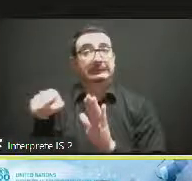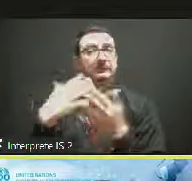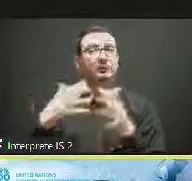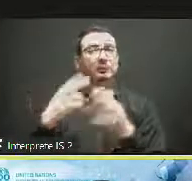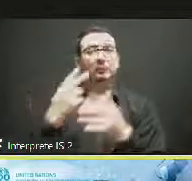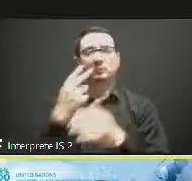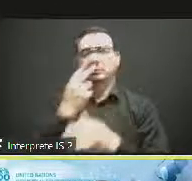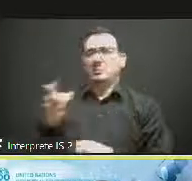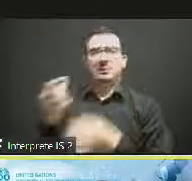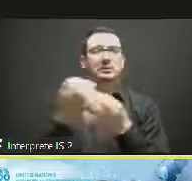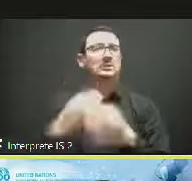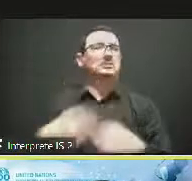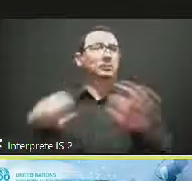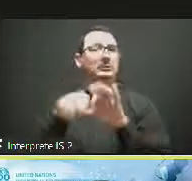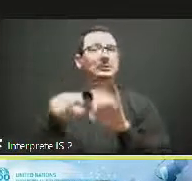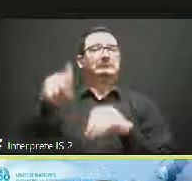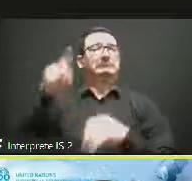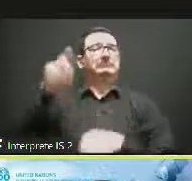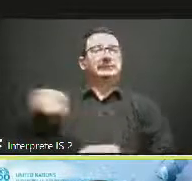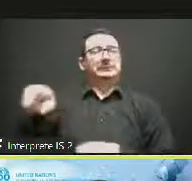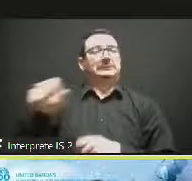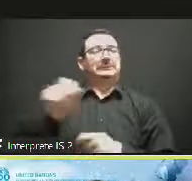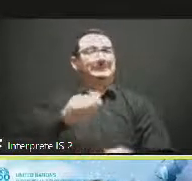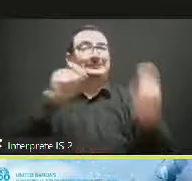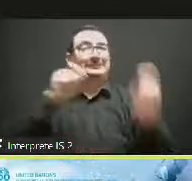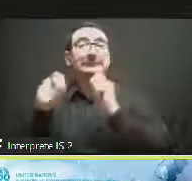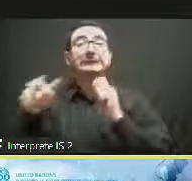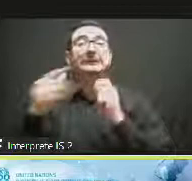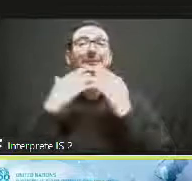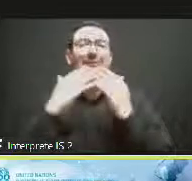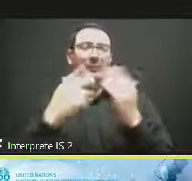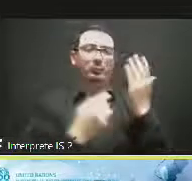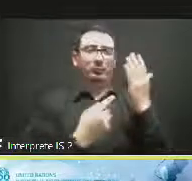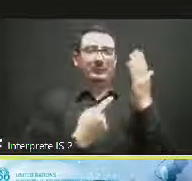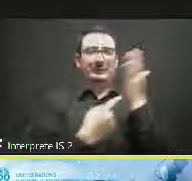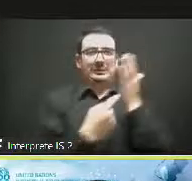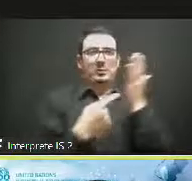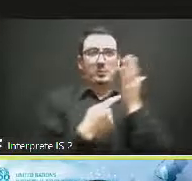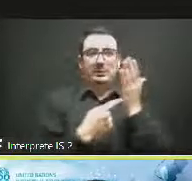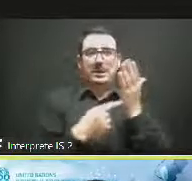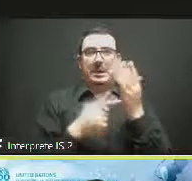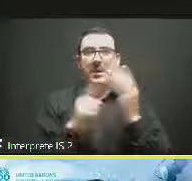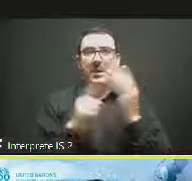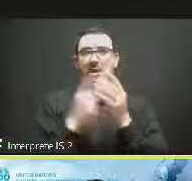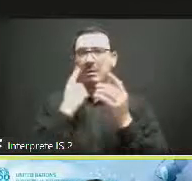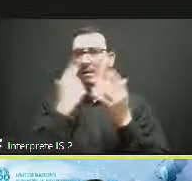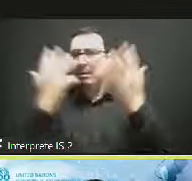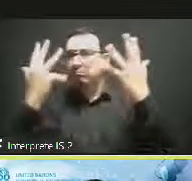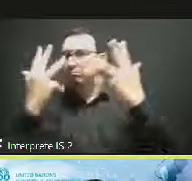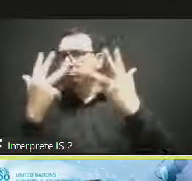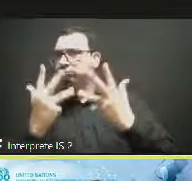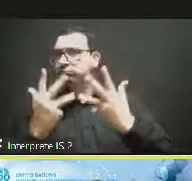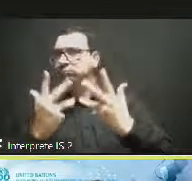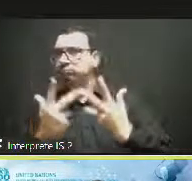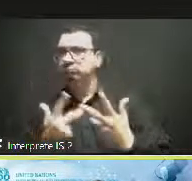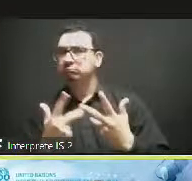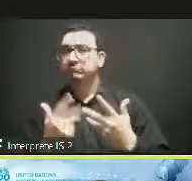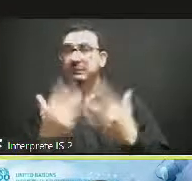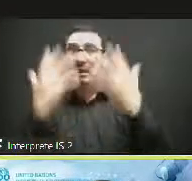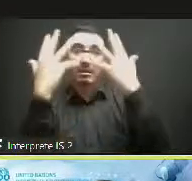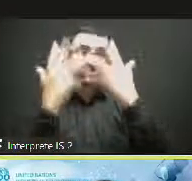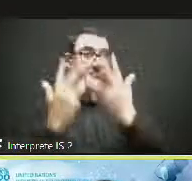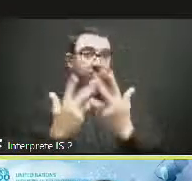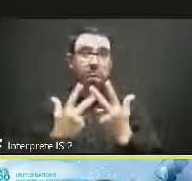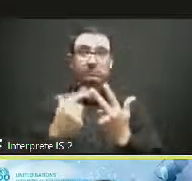We are talking about data. We this is something that we need to assess. particularly most of the countries,